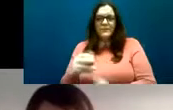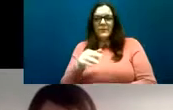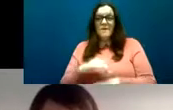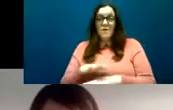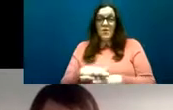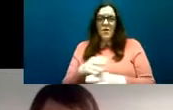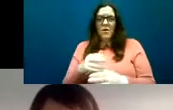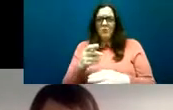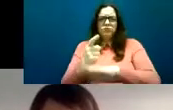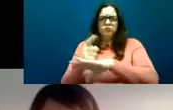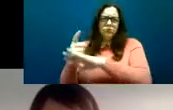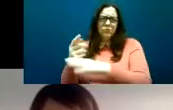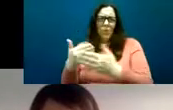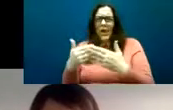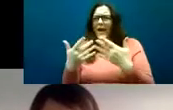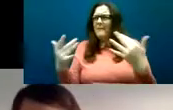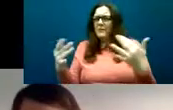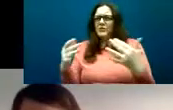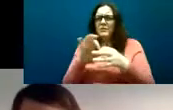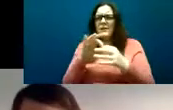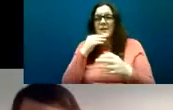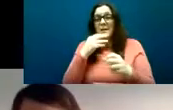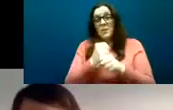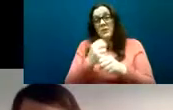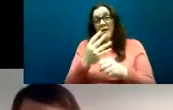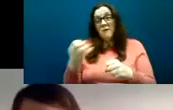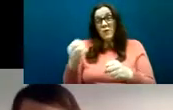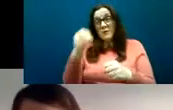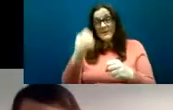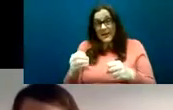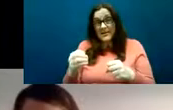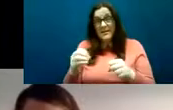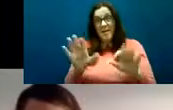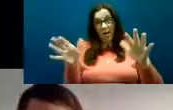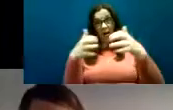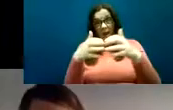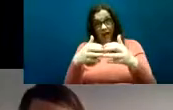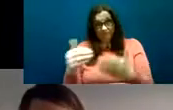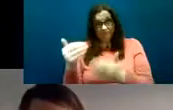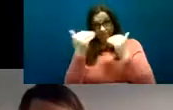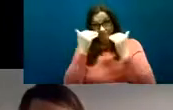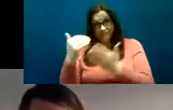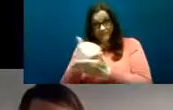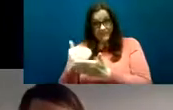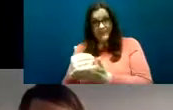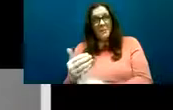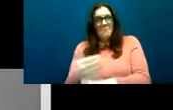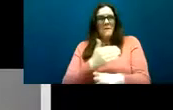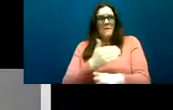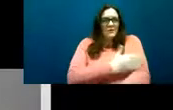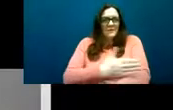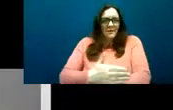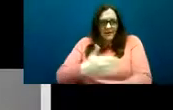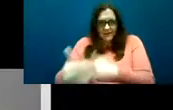by Zoom and also for the narrative interviews thanks Mary Rose